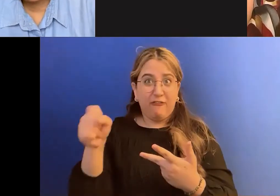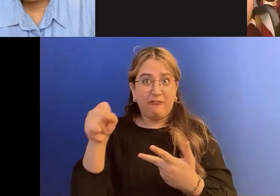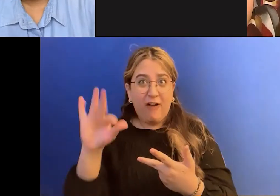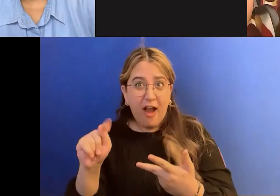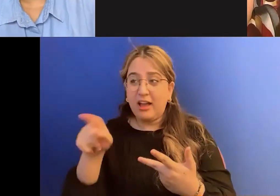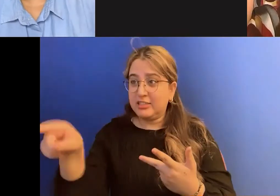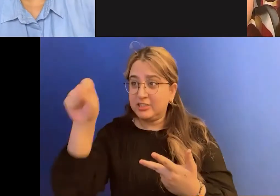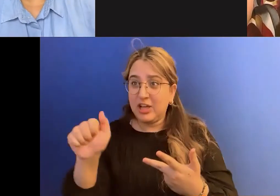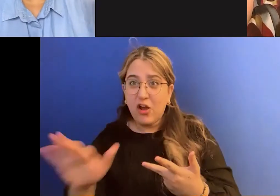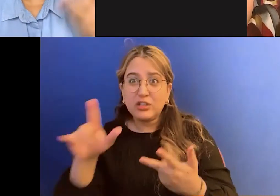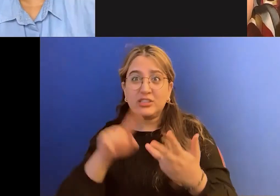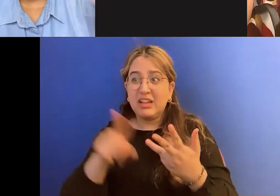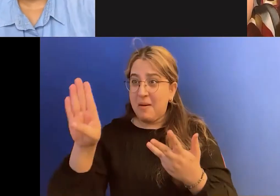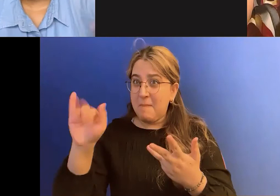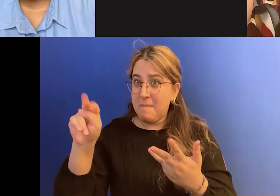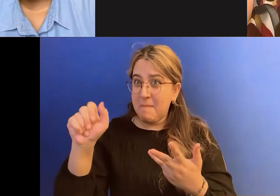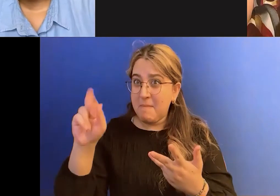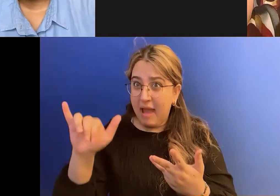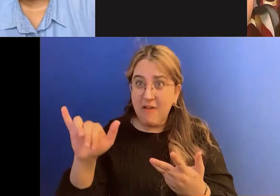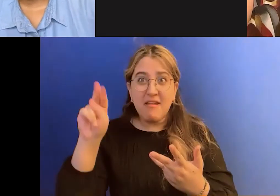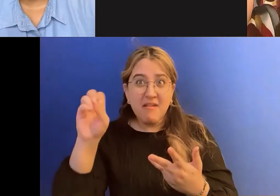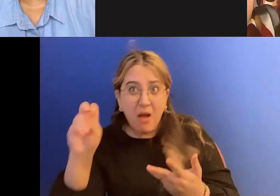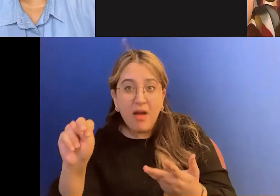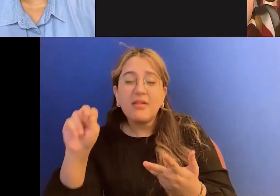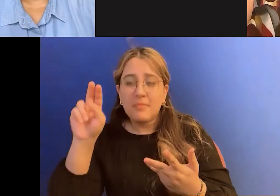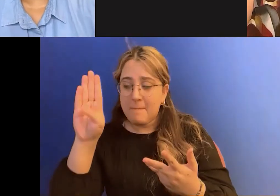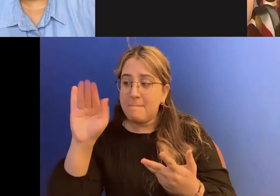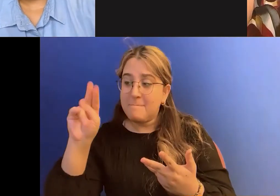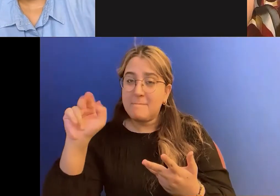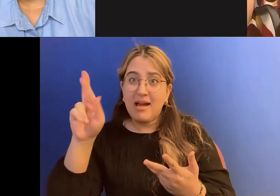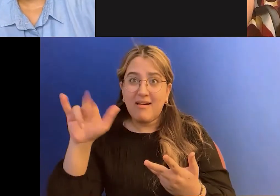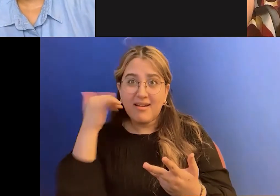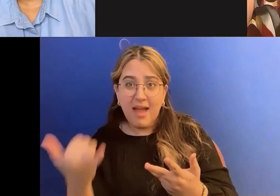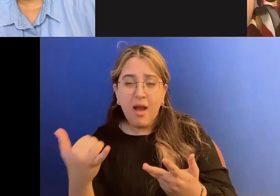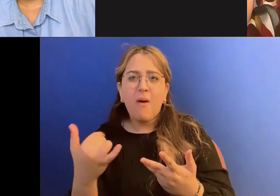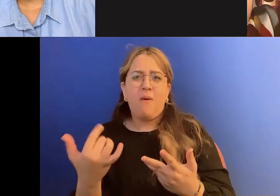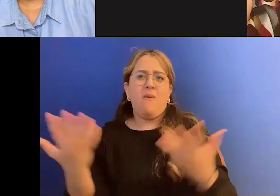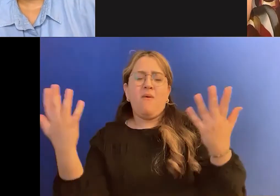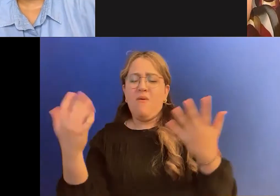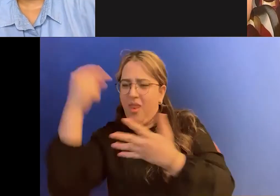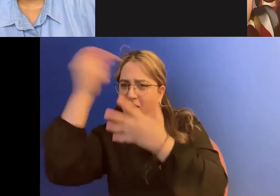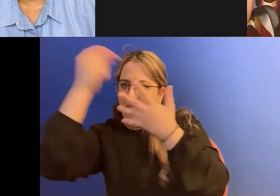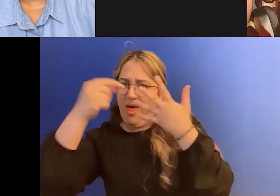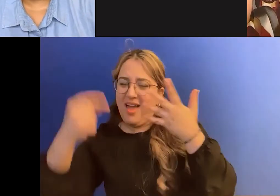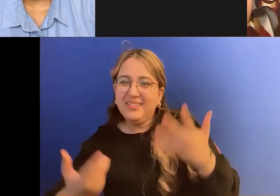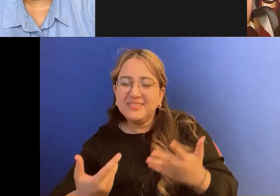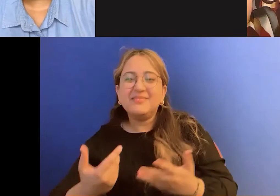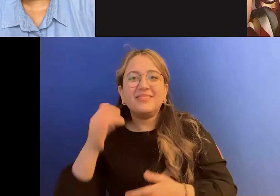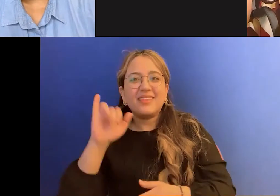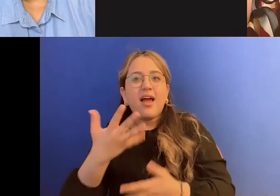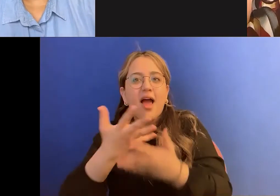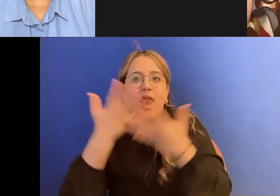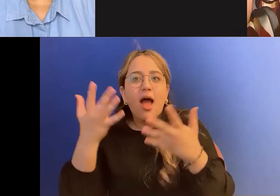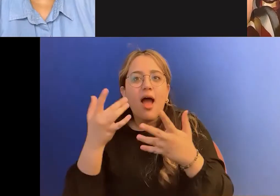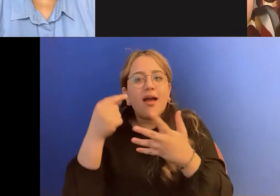bisexual. I mean, where do we even begin? You know, it's just like, wow, it's, it's amazing. There's so much to, to pick on her for